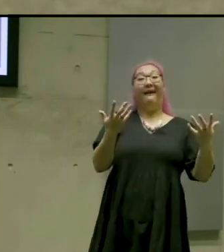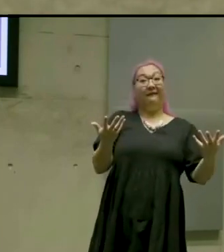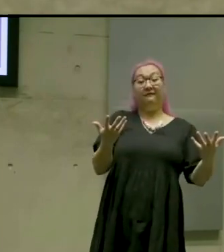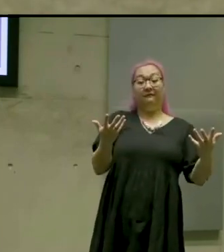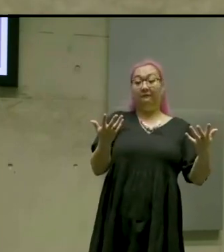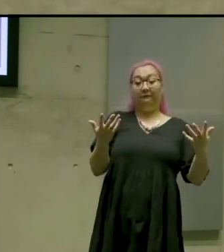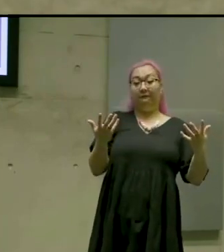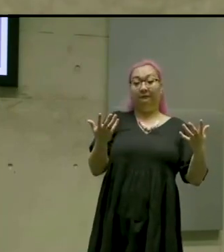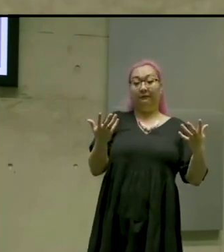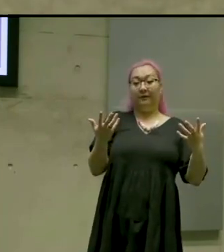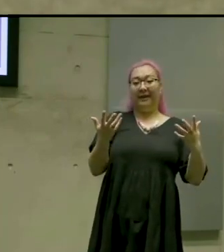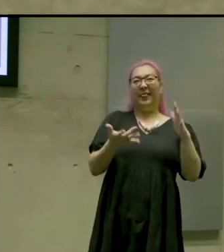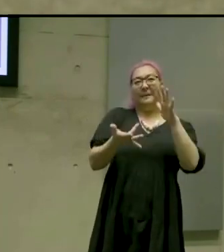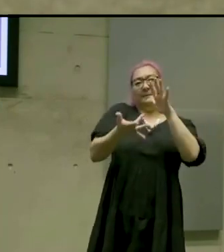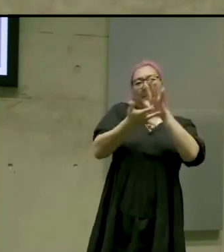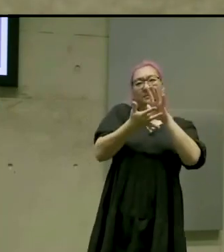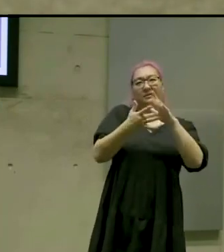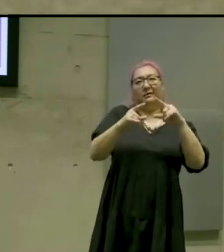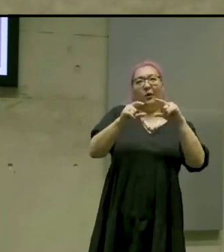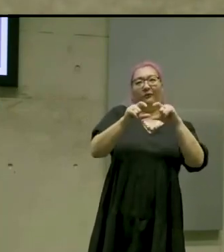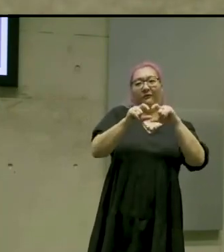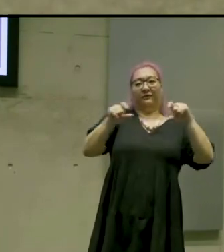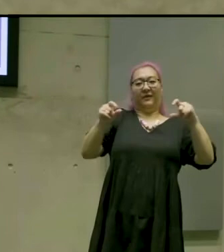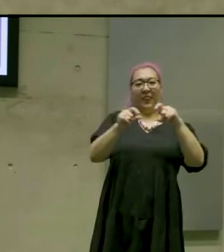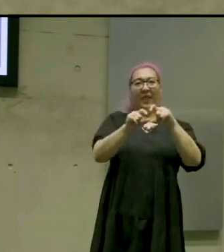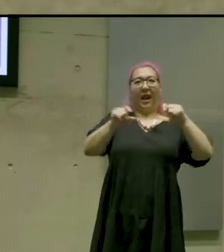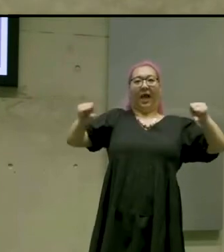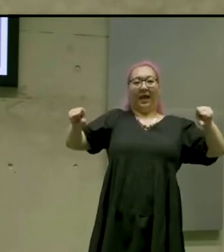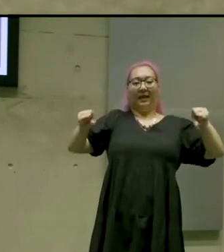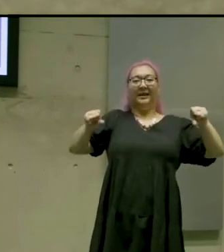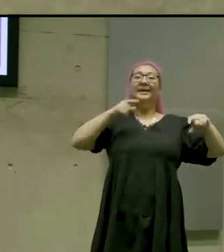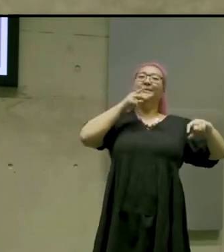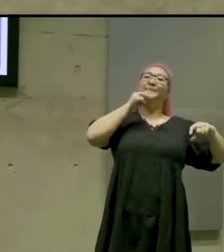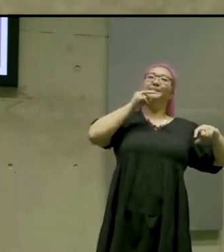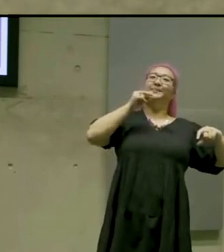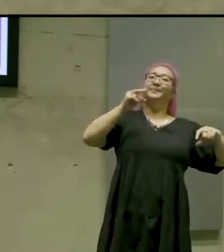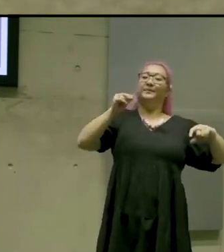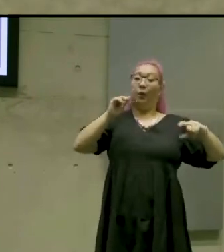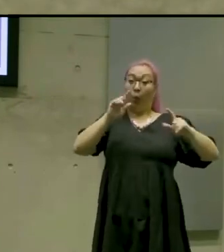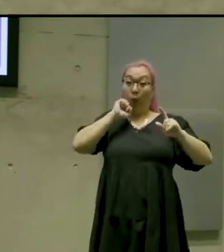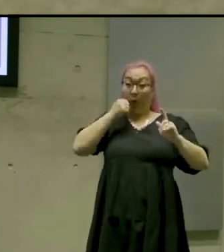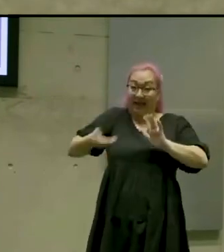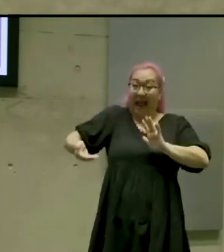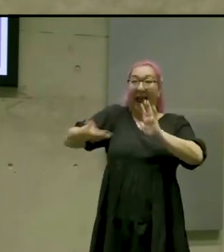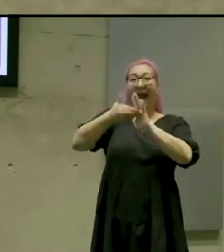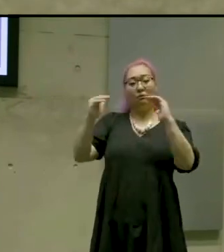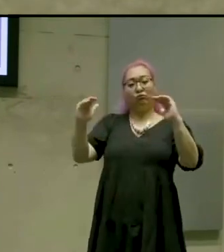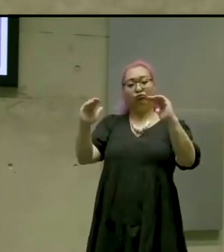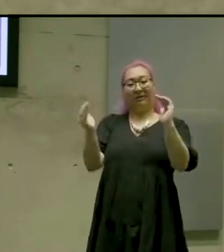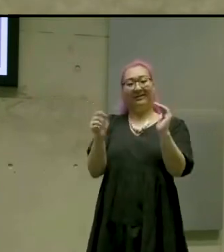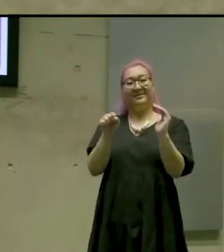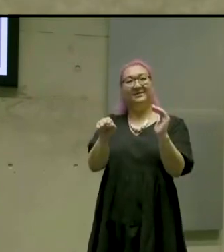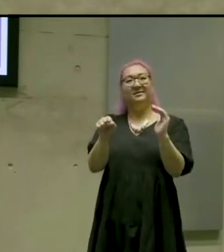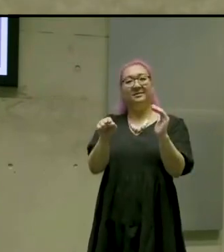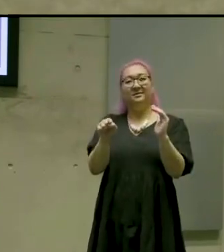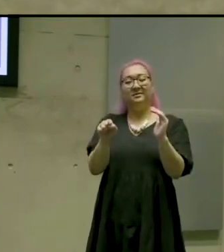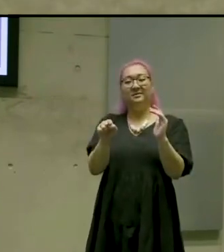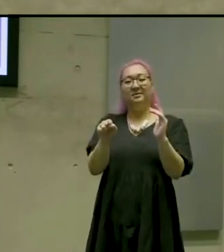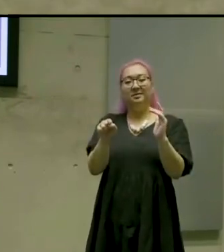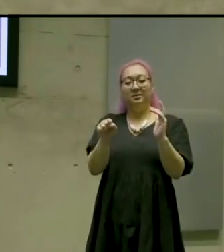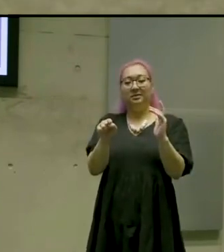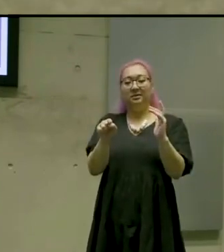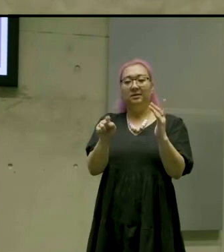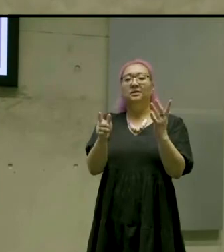line we would then put in in brackets similar to how